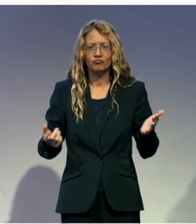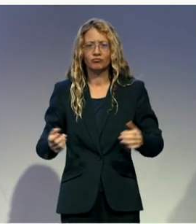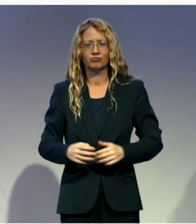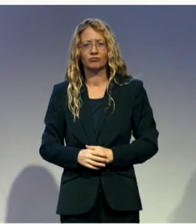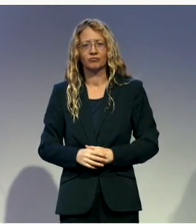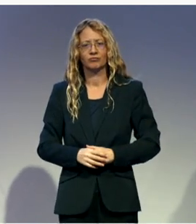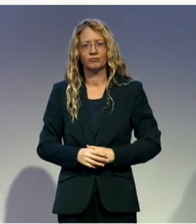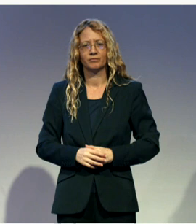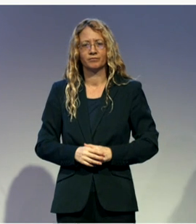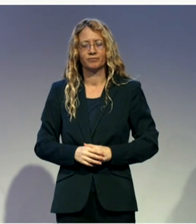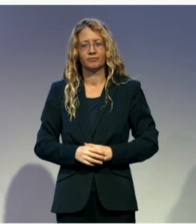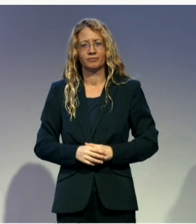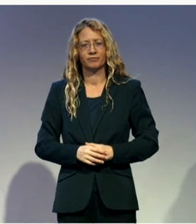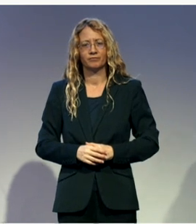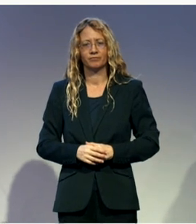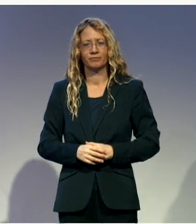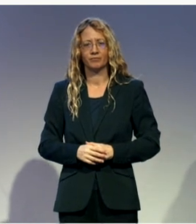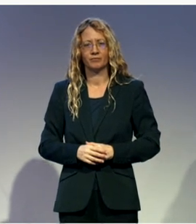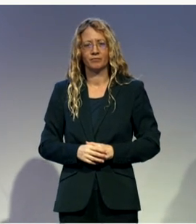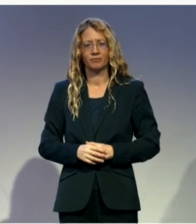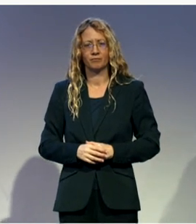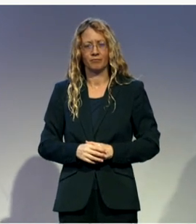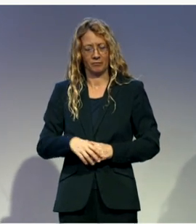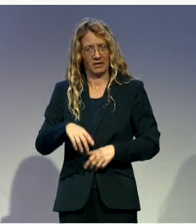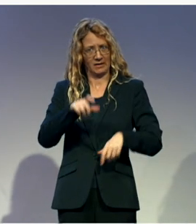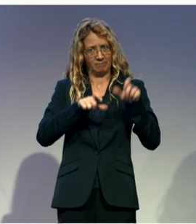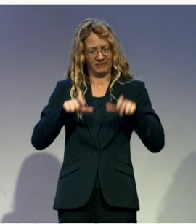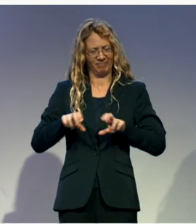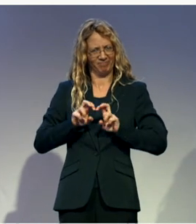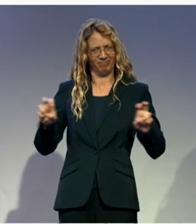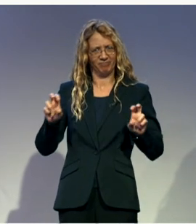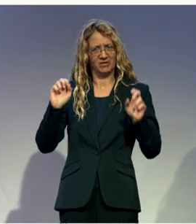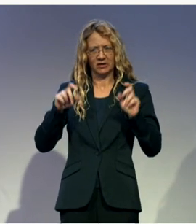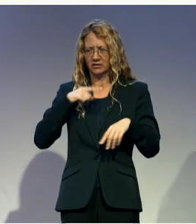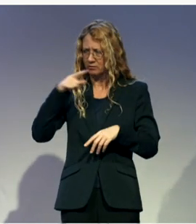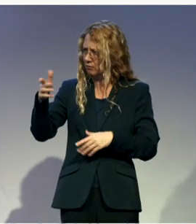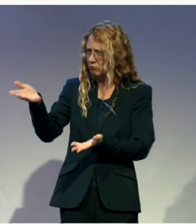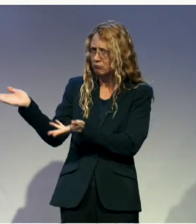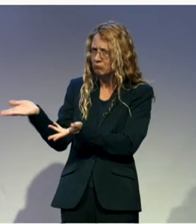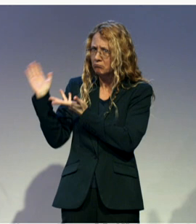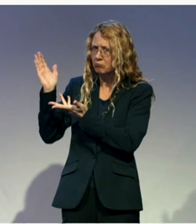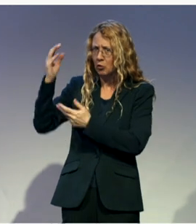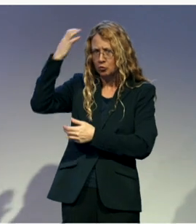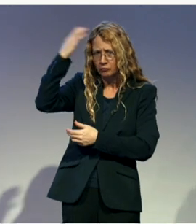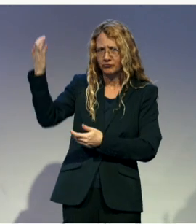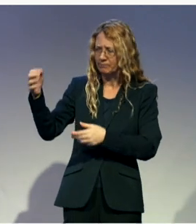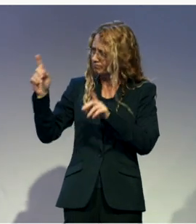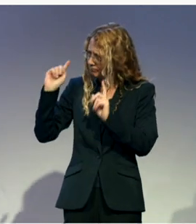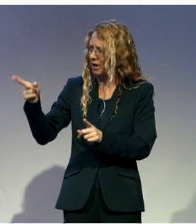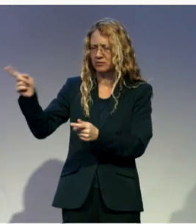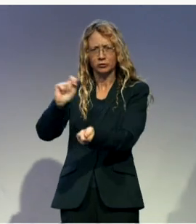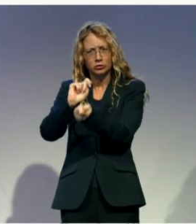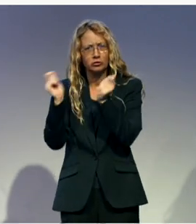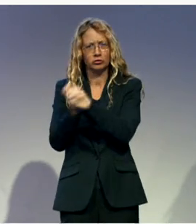government for the enactment of the disability inclusive electoral process. If that happens, then it ensures the